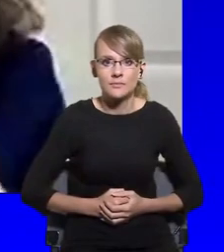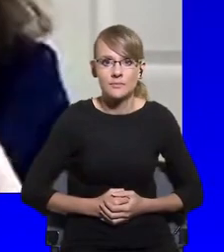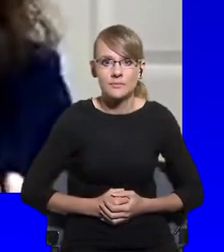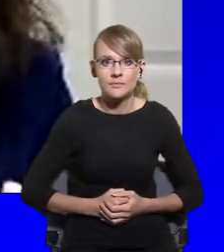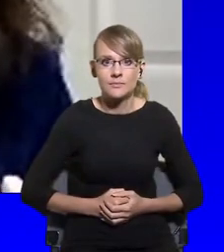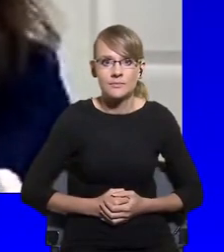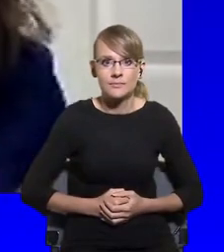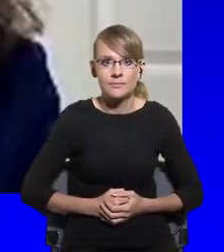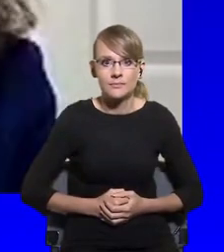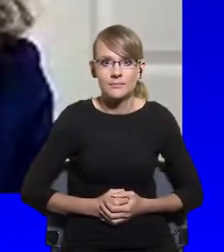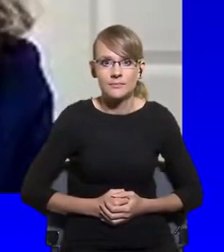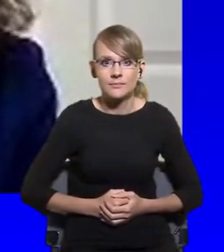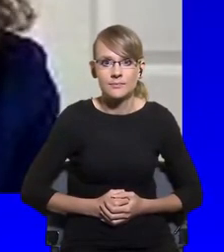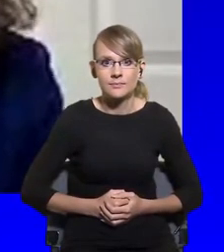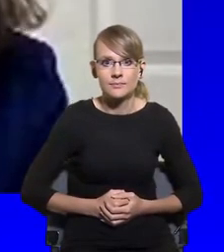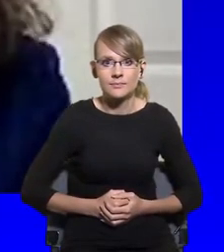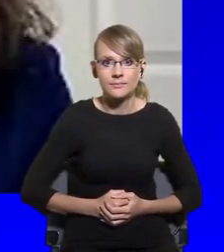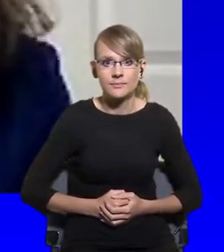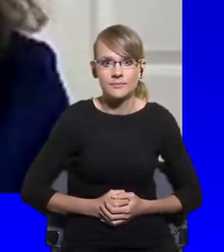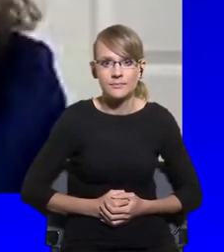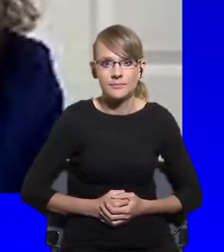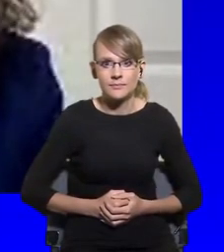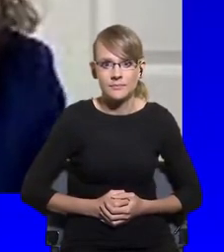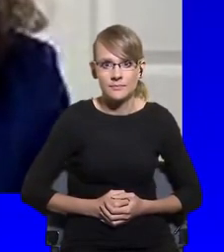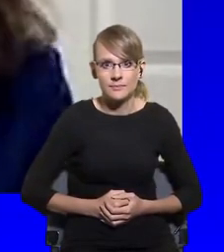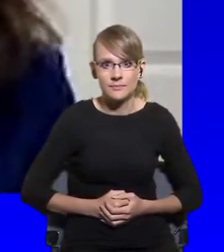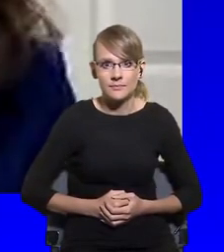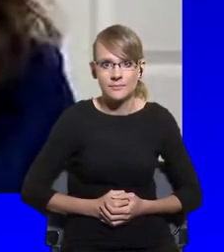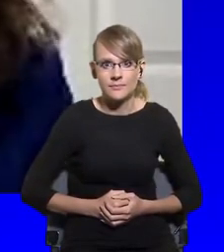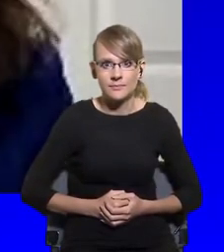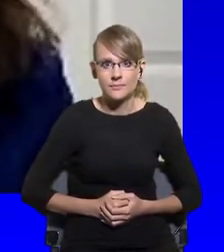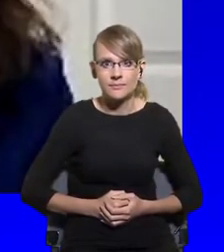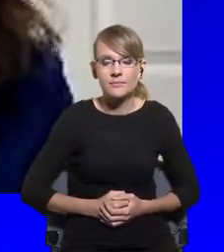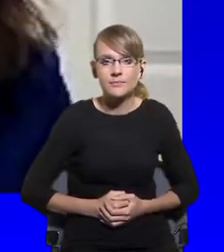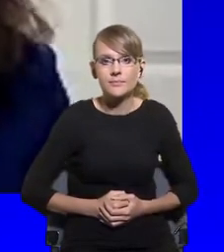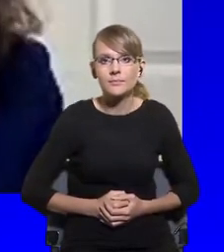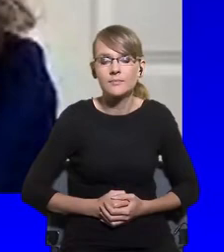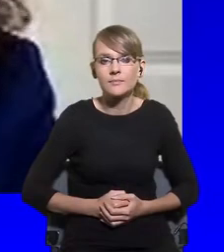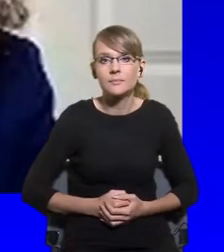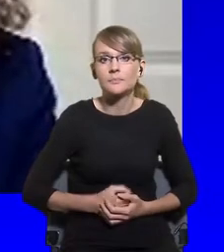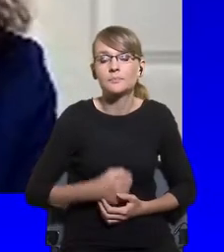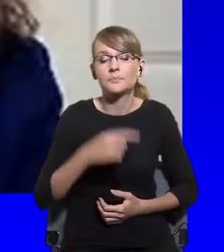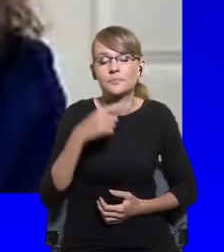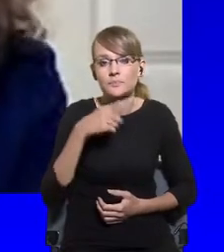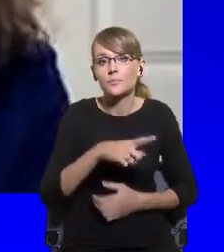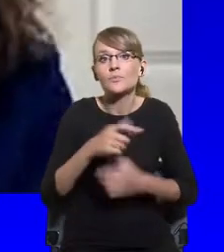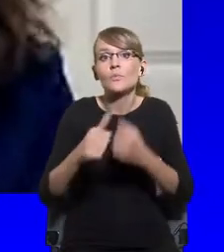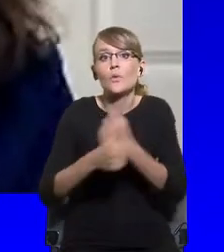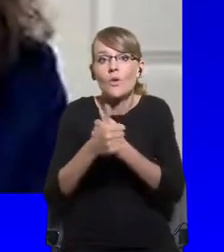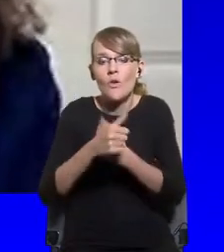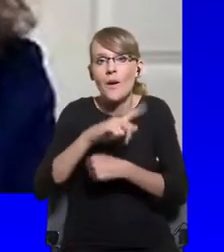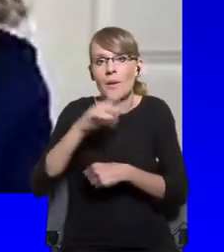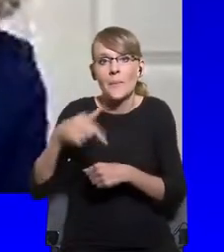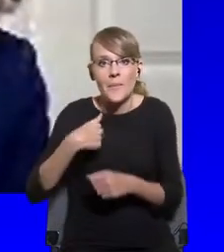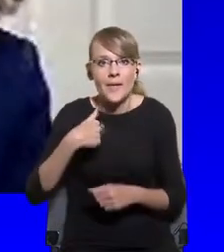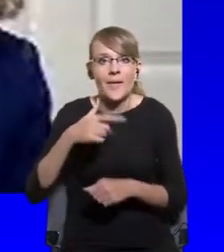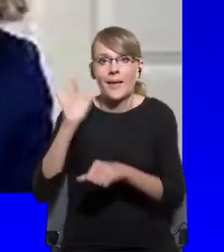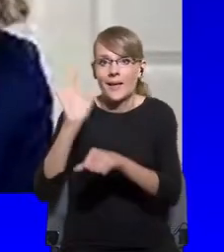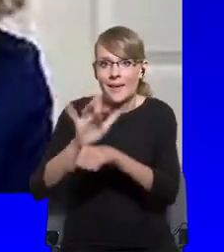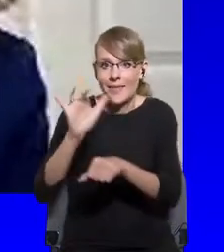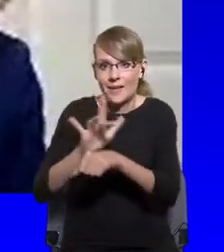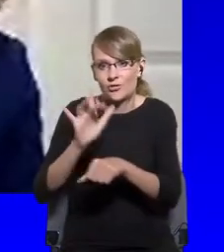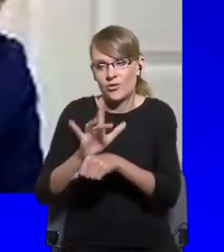forward to manage will be seen in critical terms. And with lenses and with